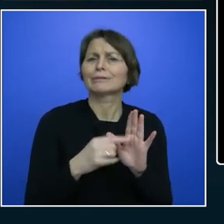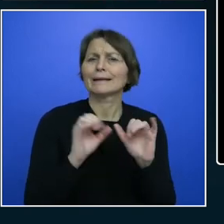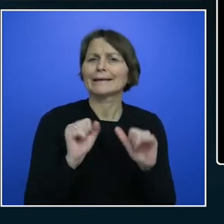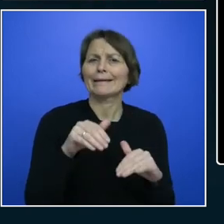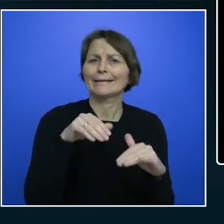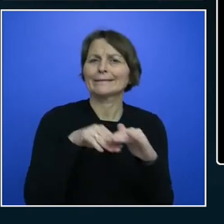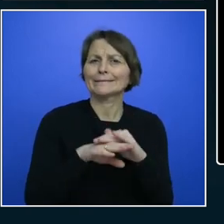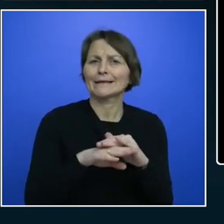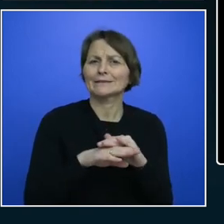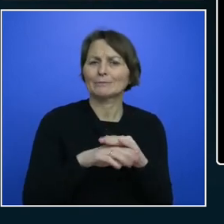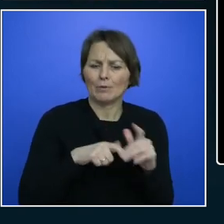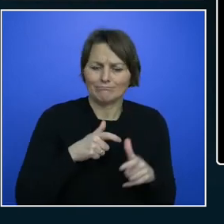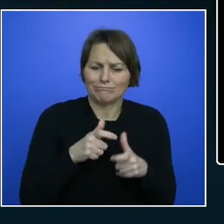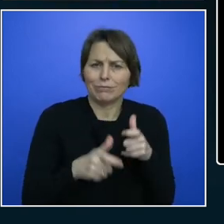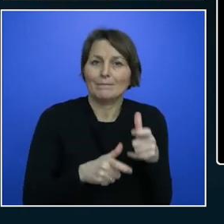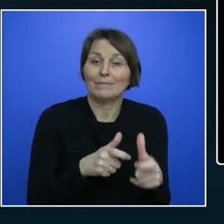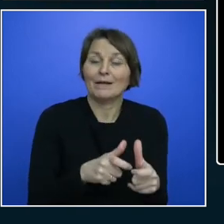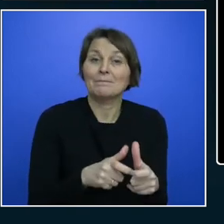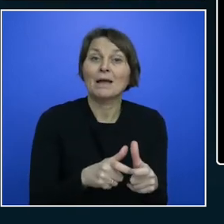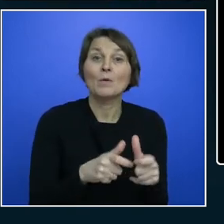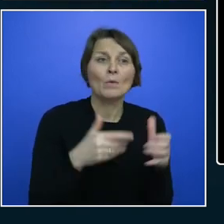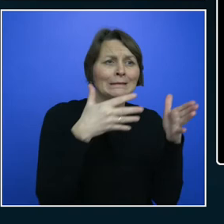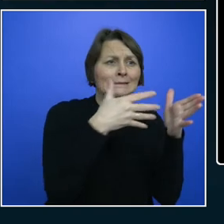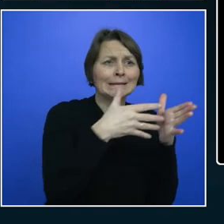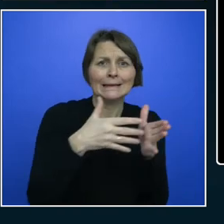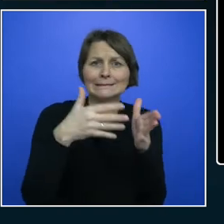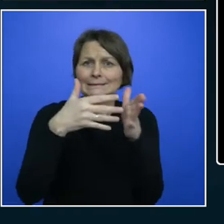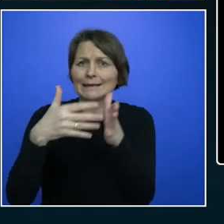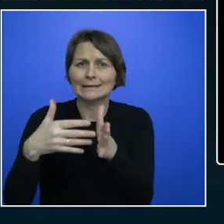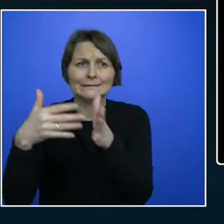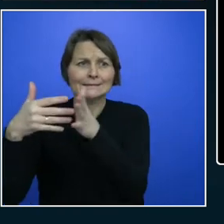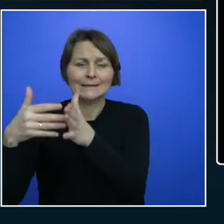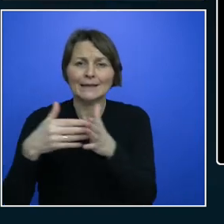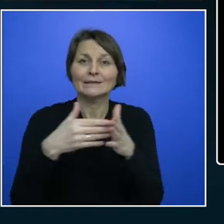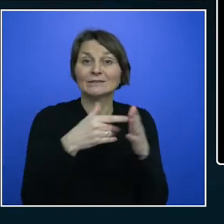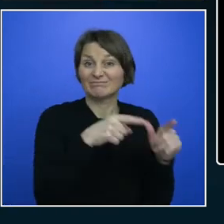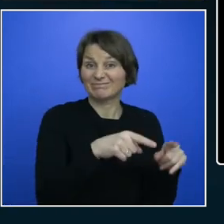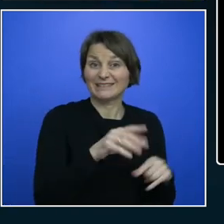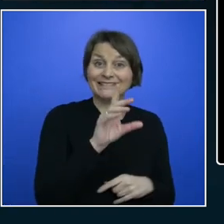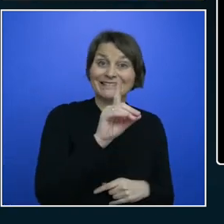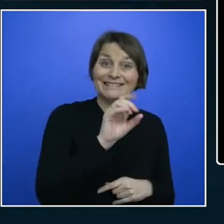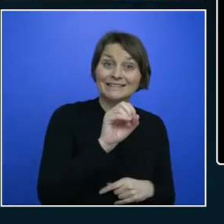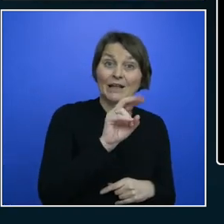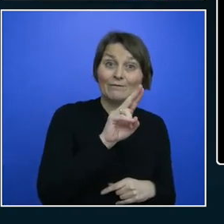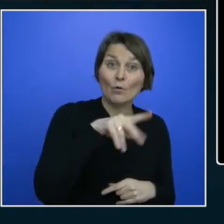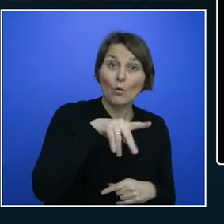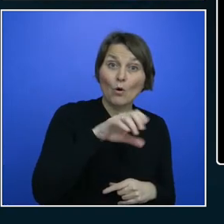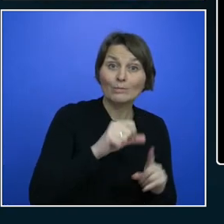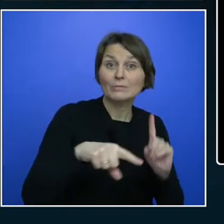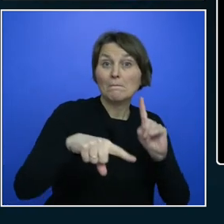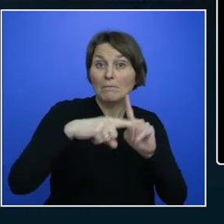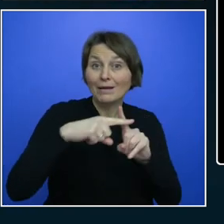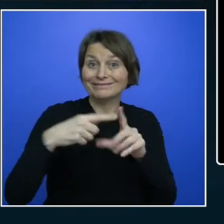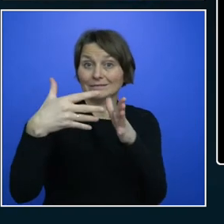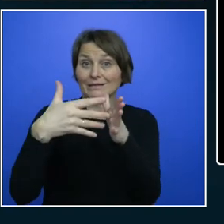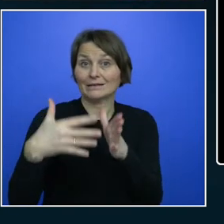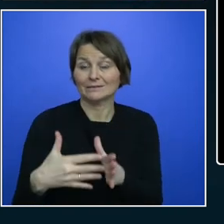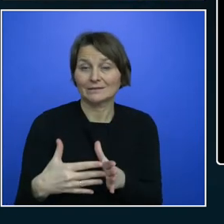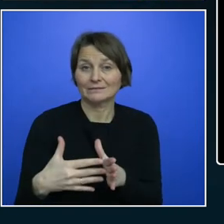And it isn't actually more difficult than that. And that's DevOps with testing. And it uses the same engine